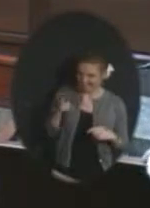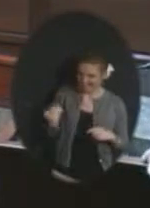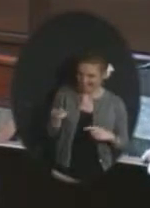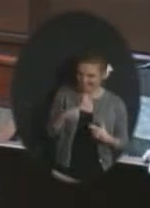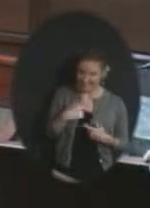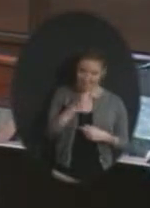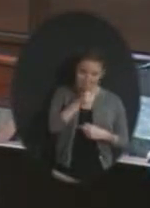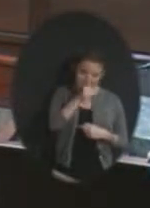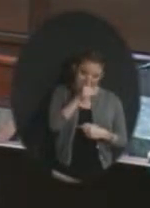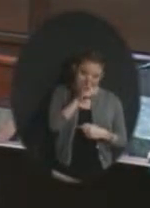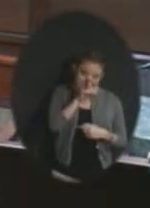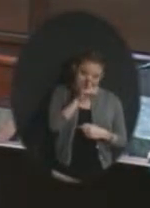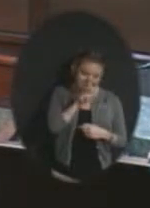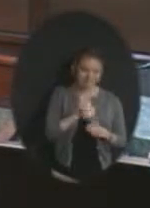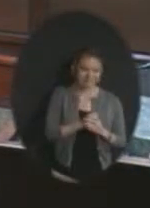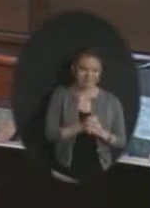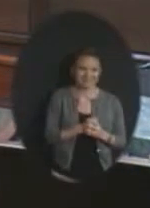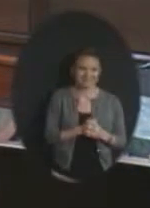Okay.